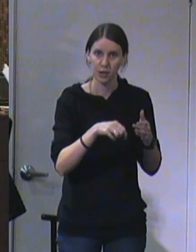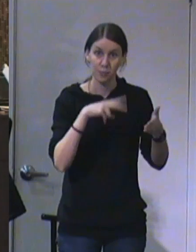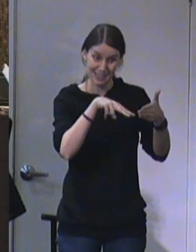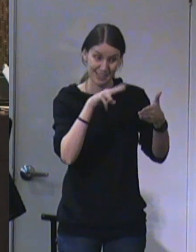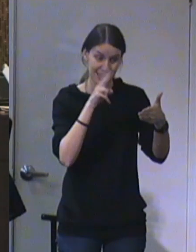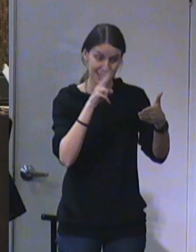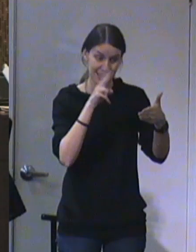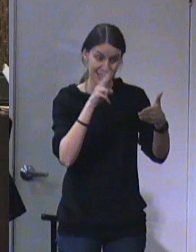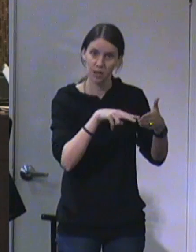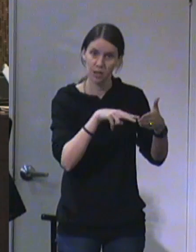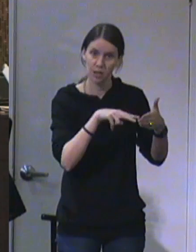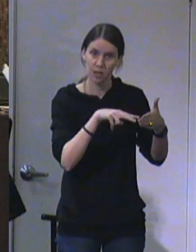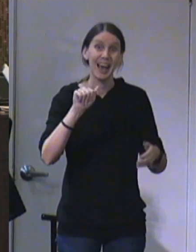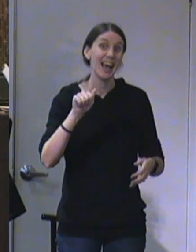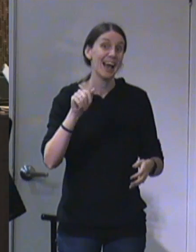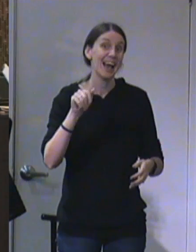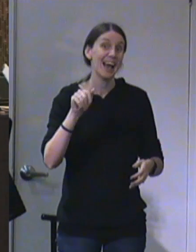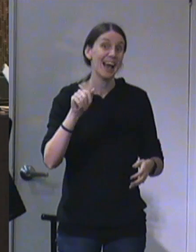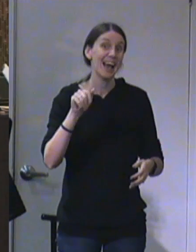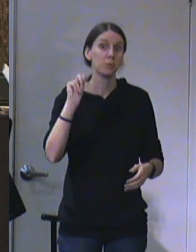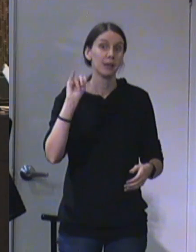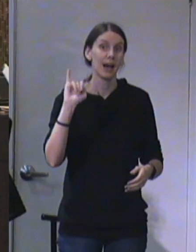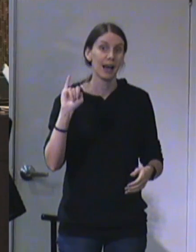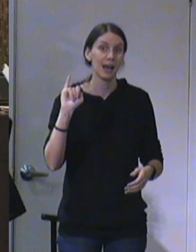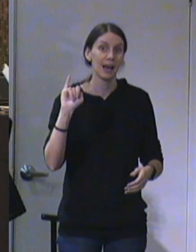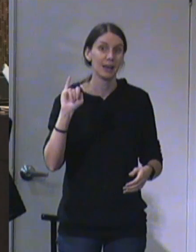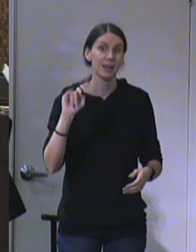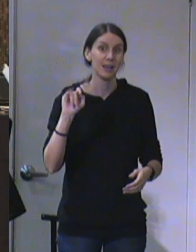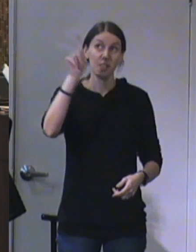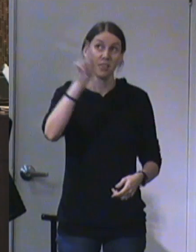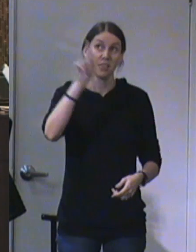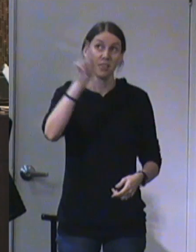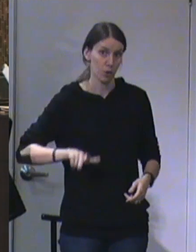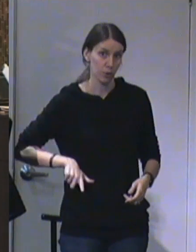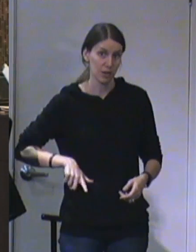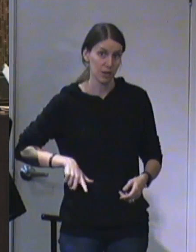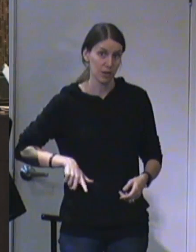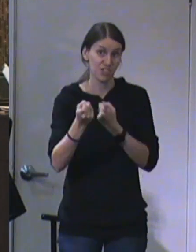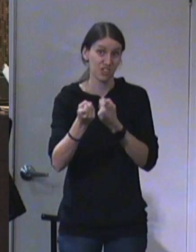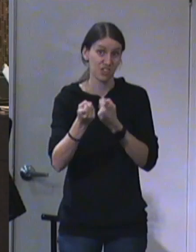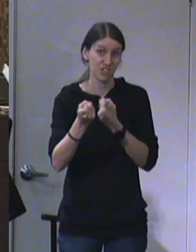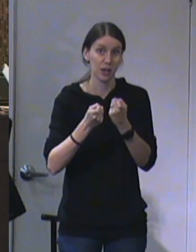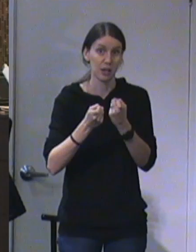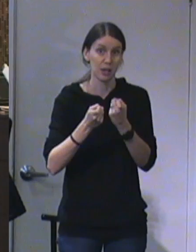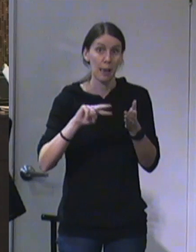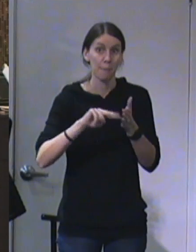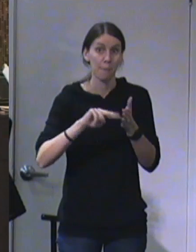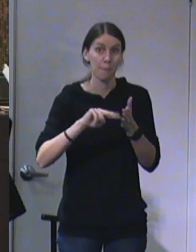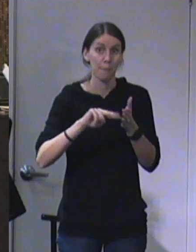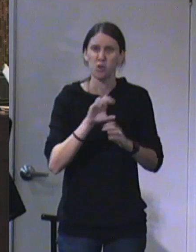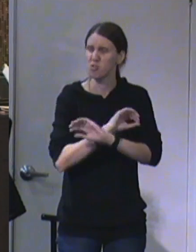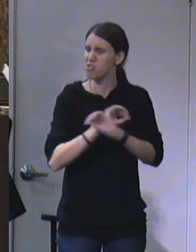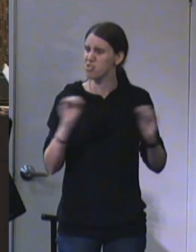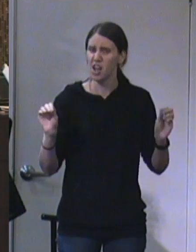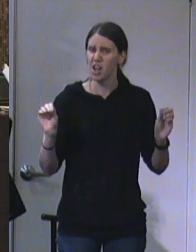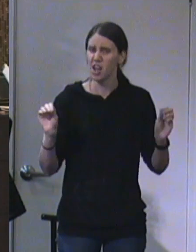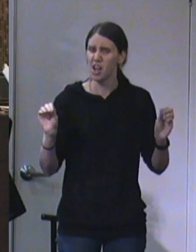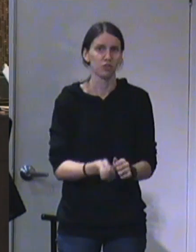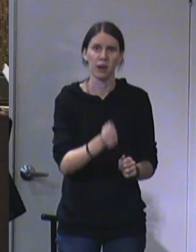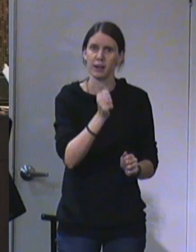Adonai, the Sovereign Lord, the Sovereign Master. Sovereign means there is no one higher than Him.